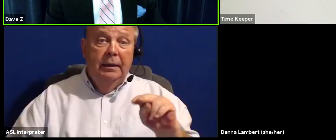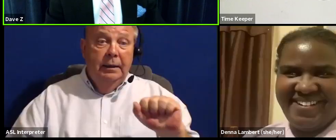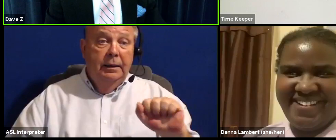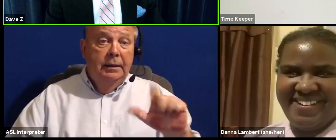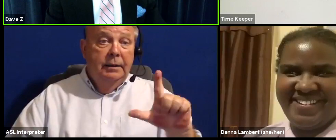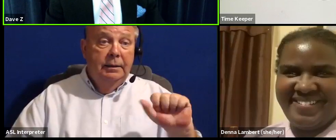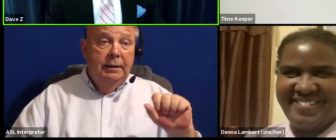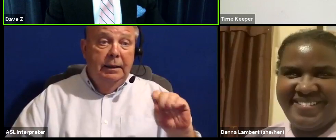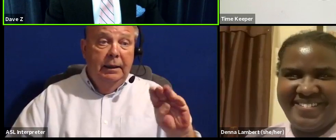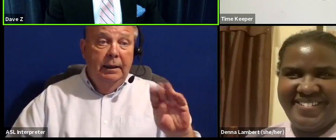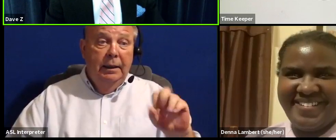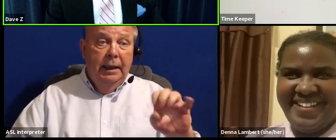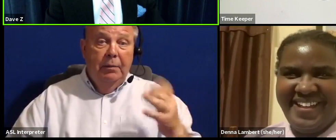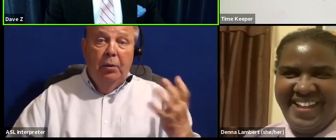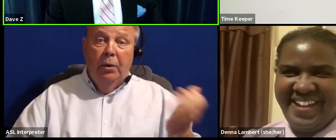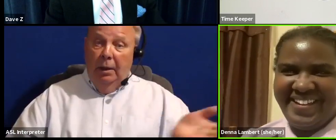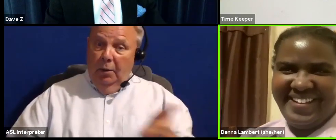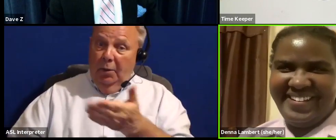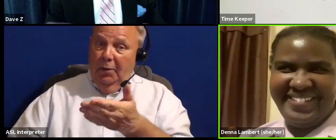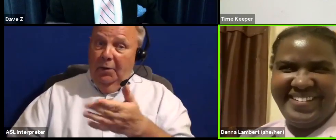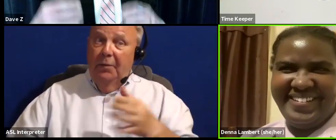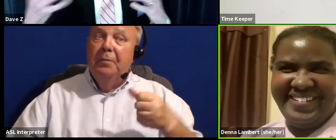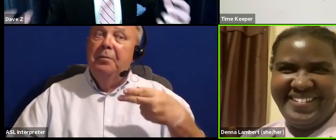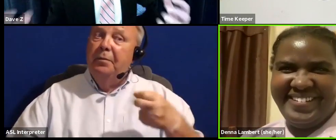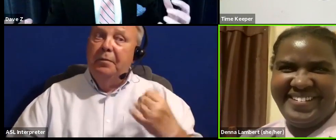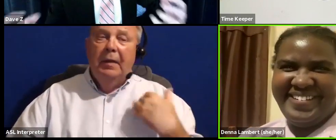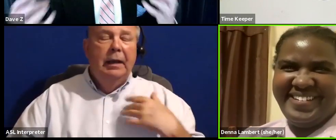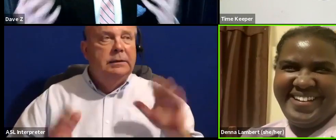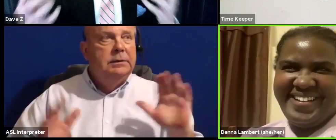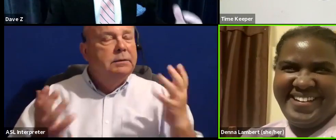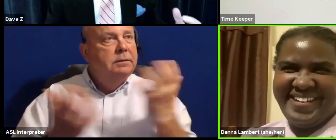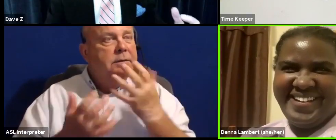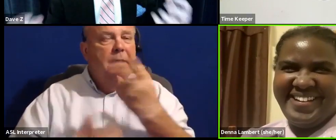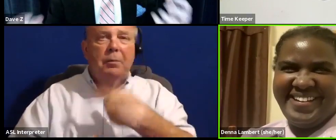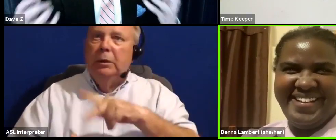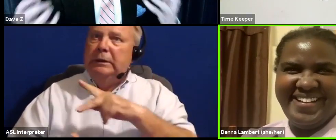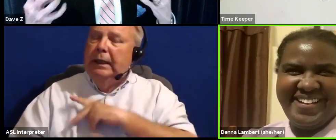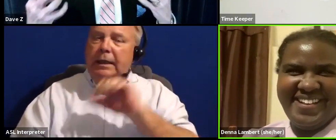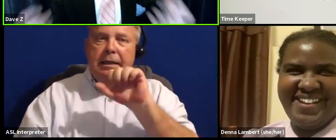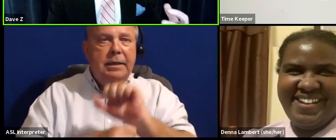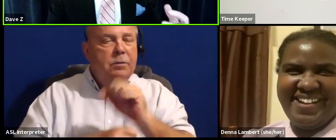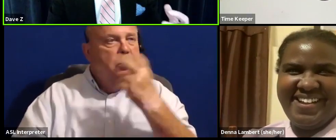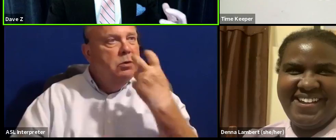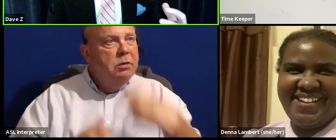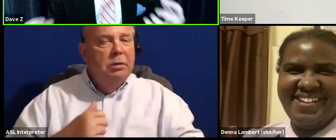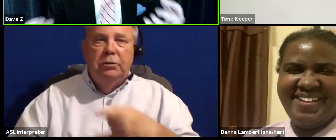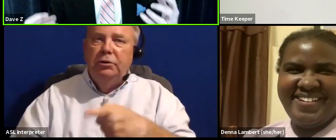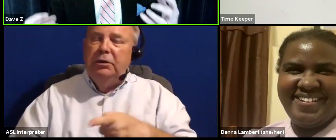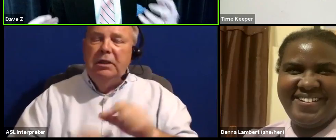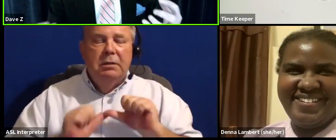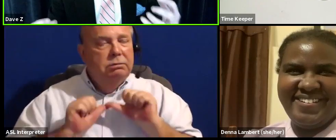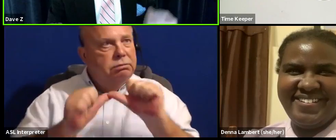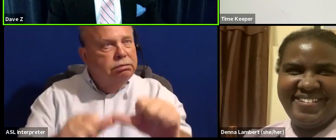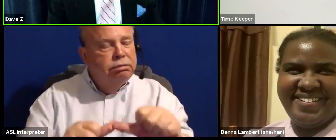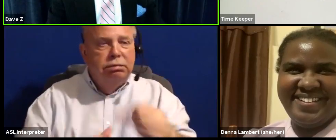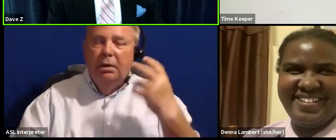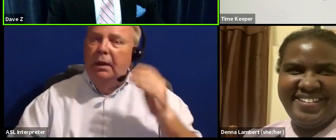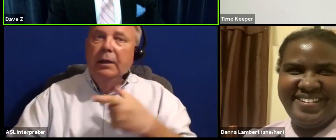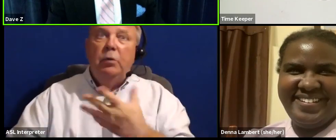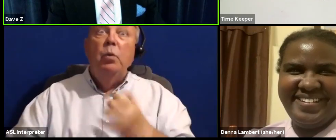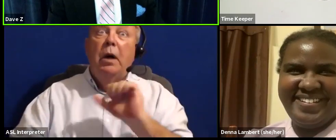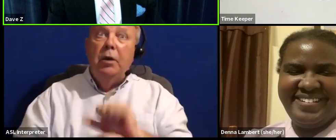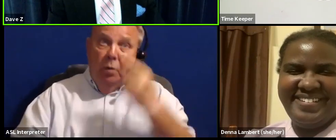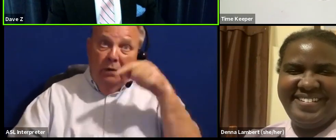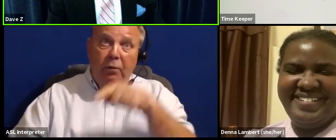I've likened her to Gwen Ifill. She has the same personality and work ethic. She is indefatigable. And you want to work for her because she